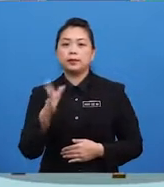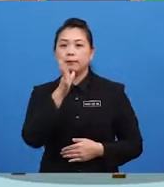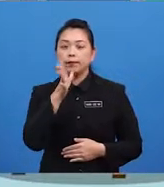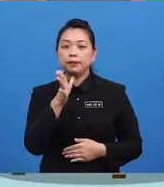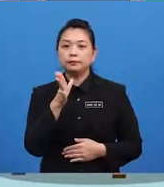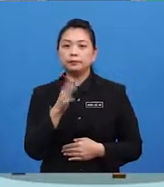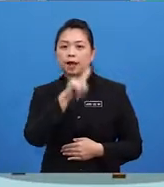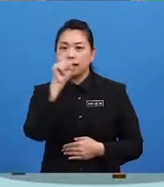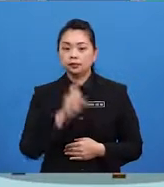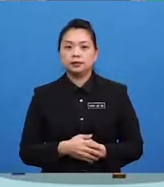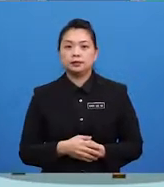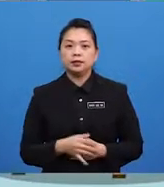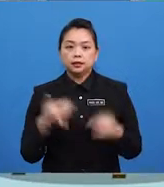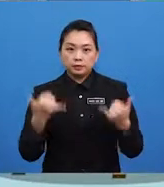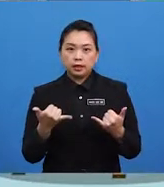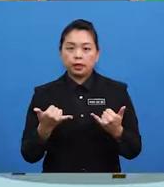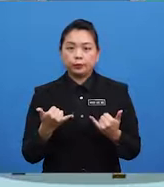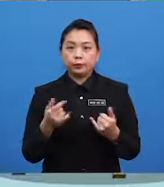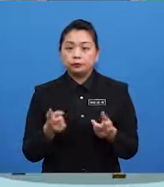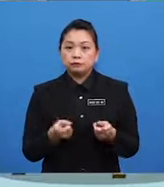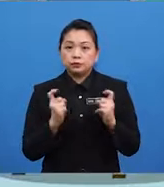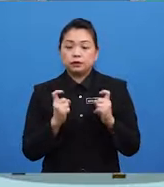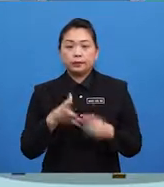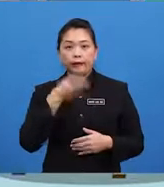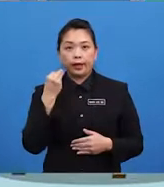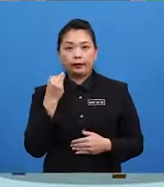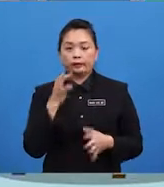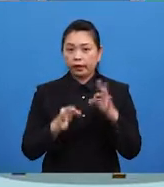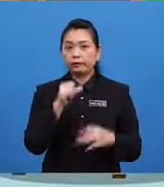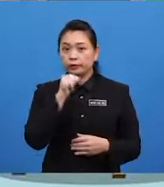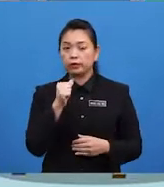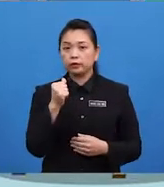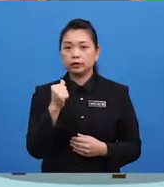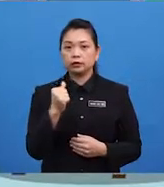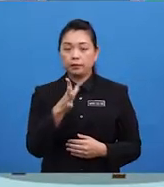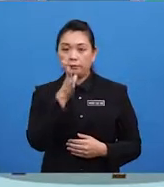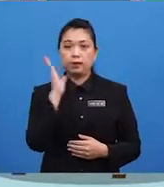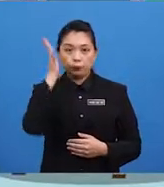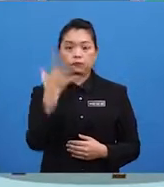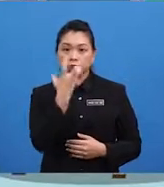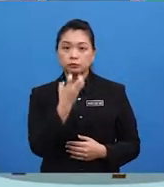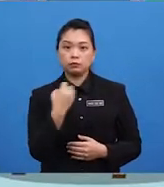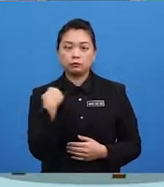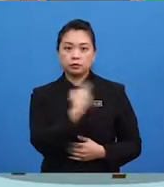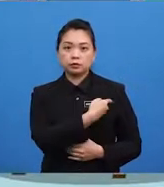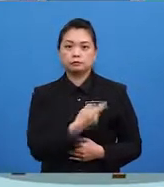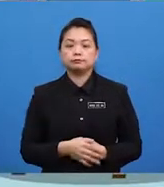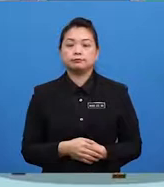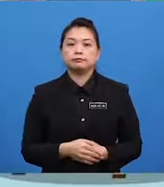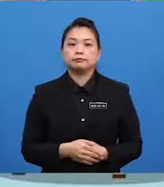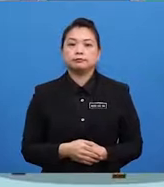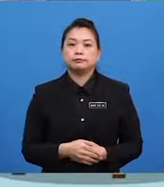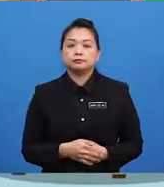Come, we've got to hurry back. If not, my mum will scold us both. By the way, boys and girls,